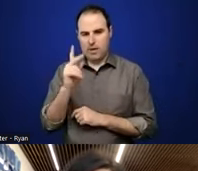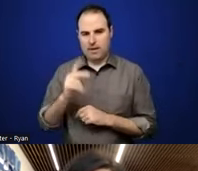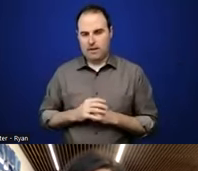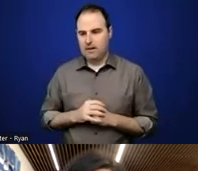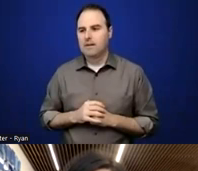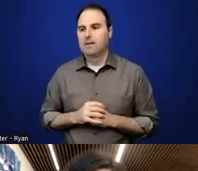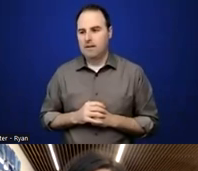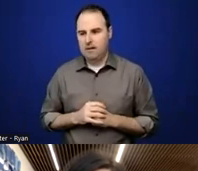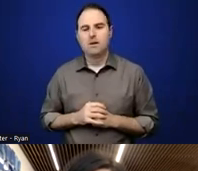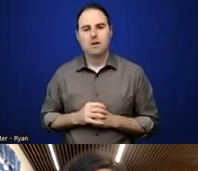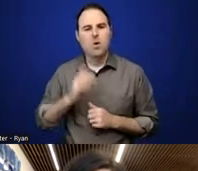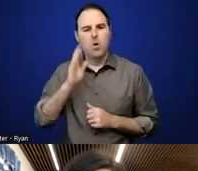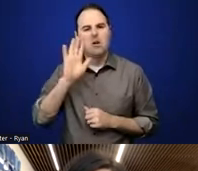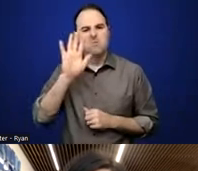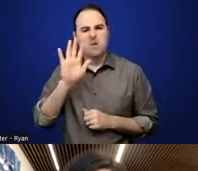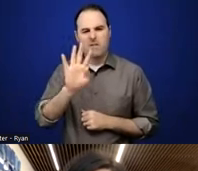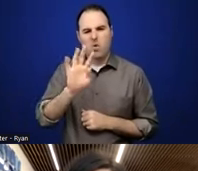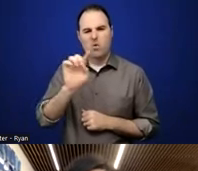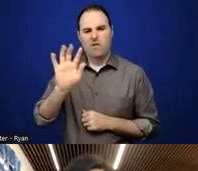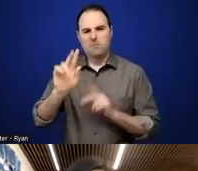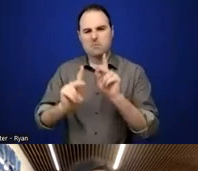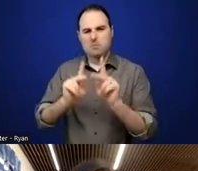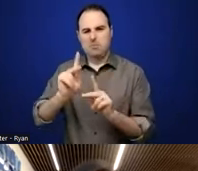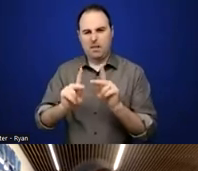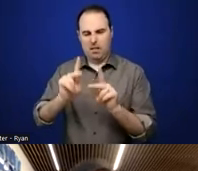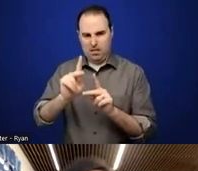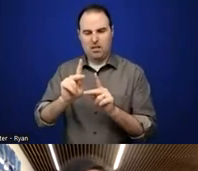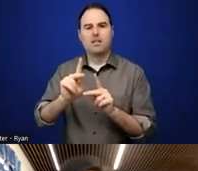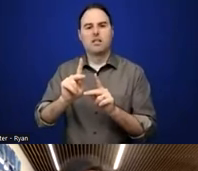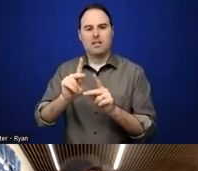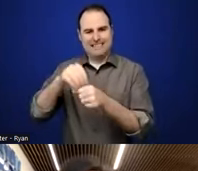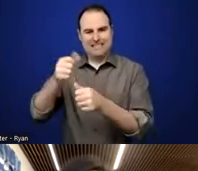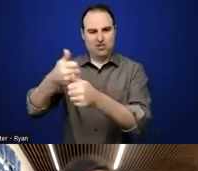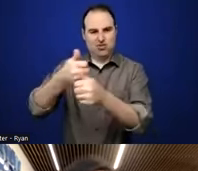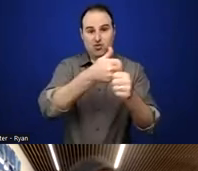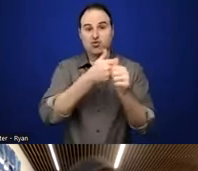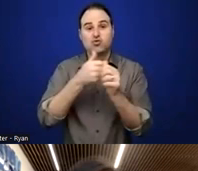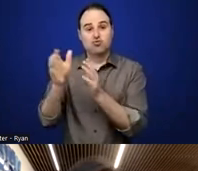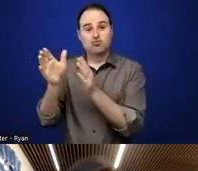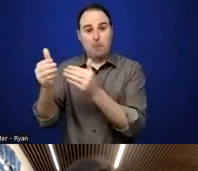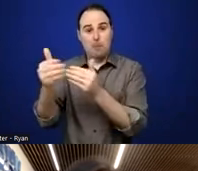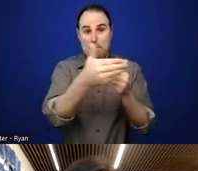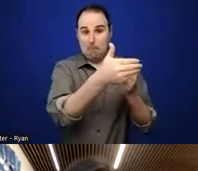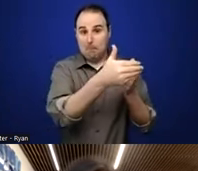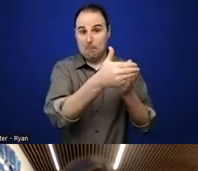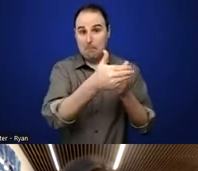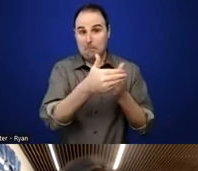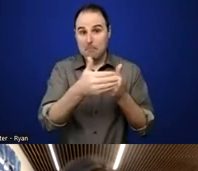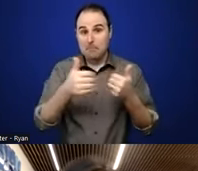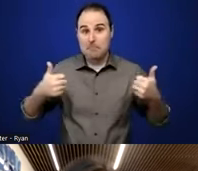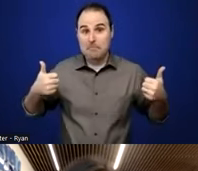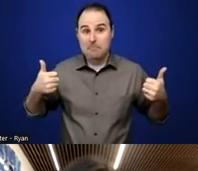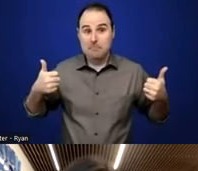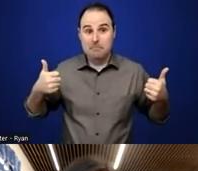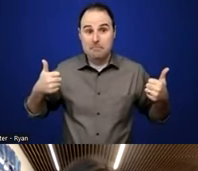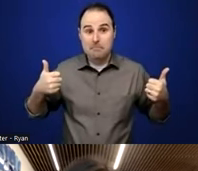There should be about four to five people in each one of the breakout rooms for that. Okay, team good to go.